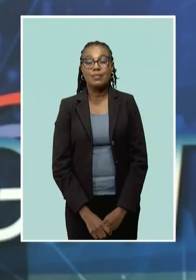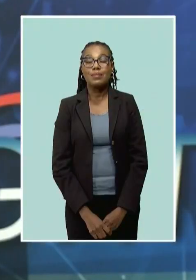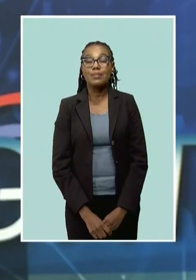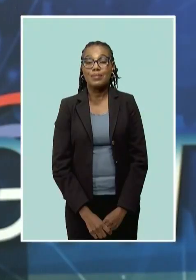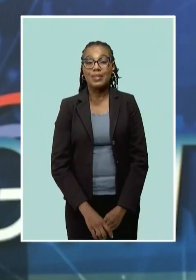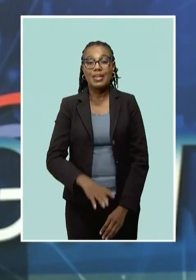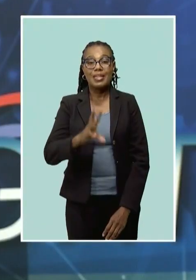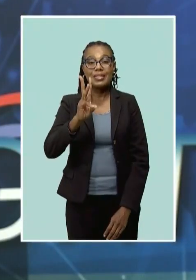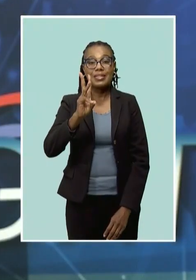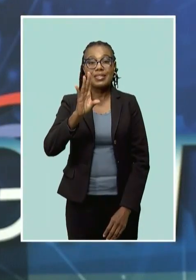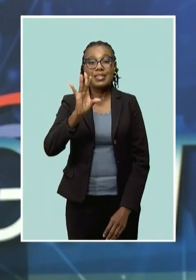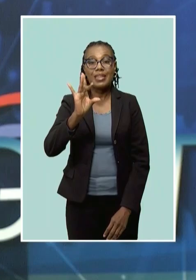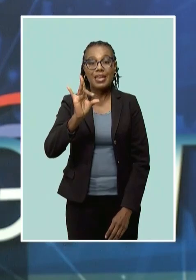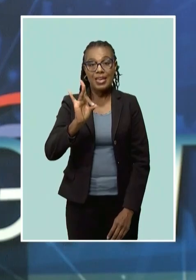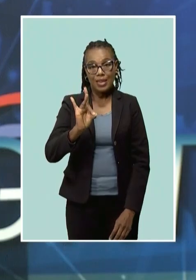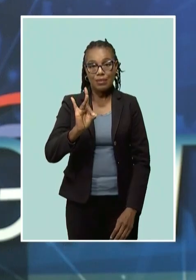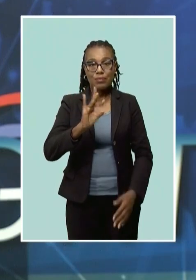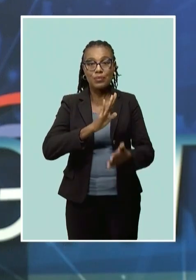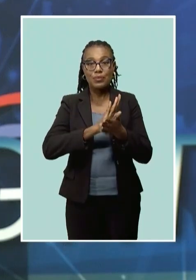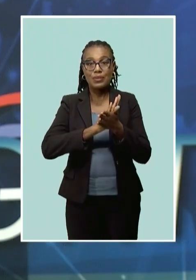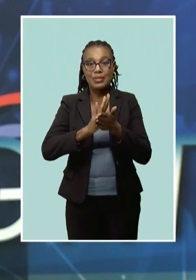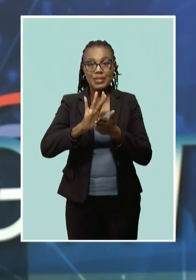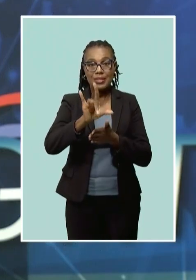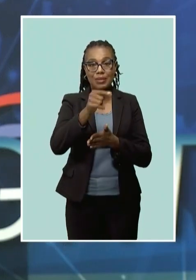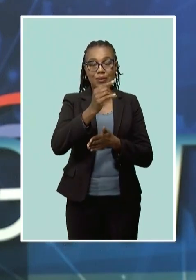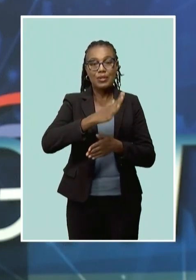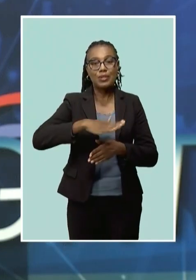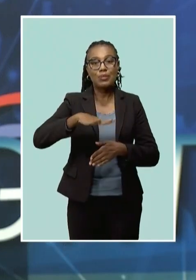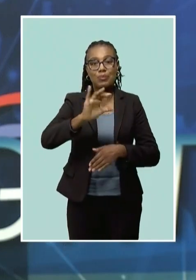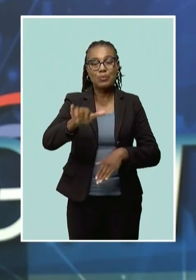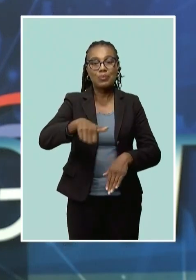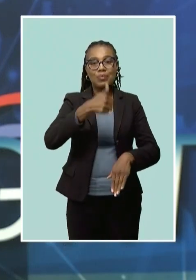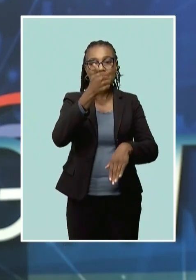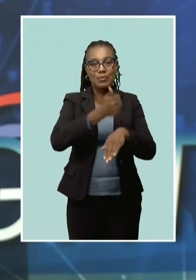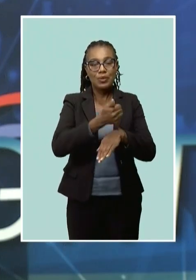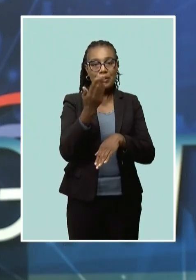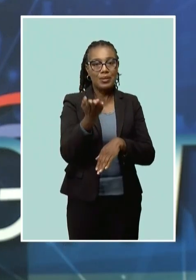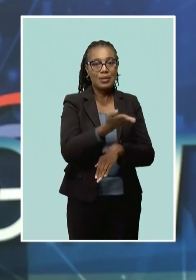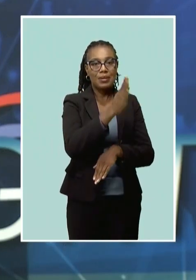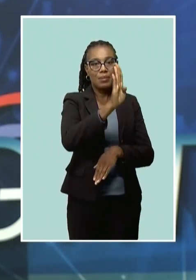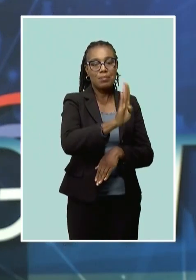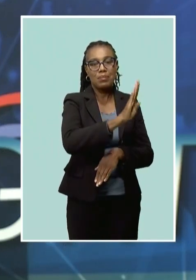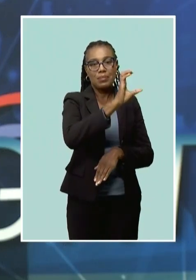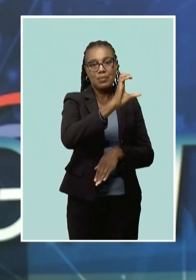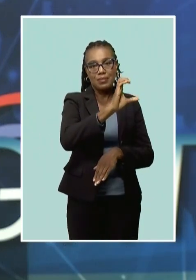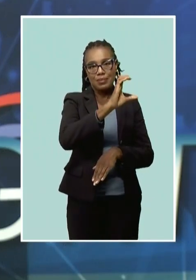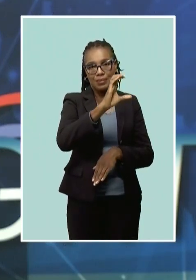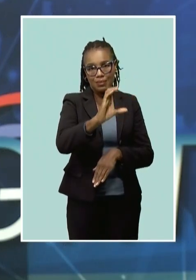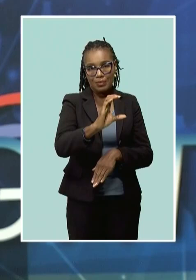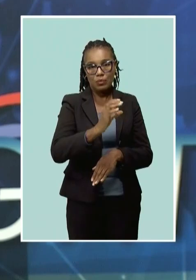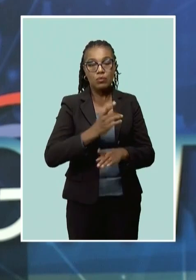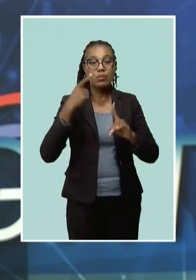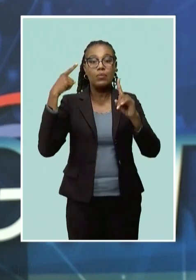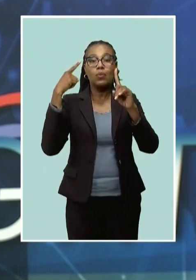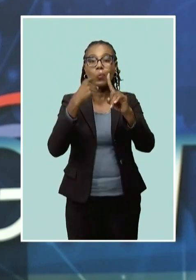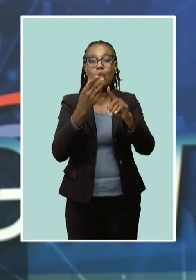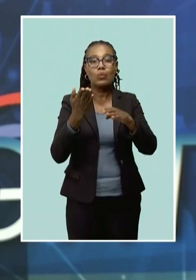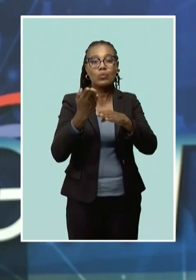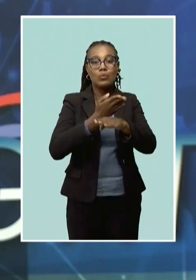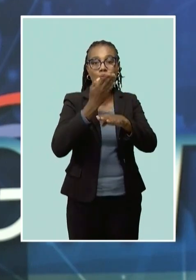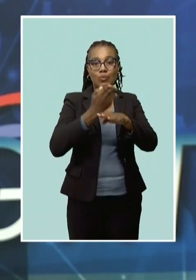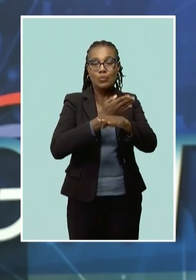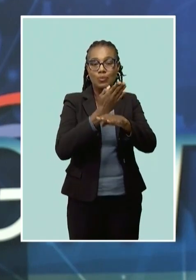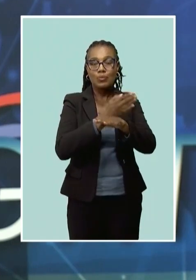The 68th clean and green space was launched this morning at the Barbados Community College. The aim is to further enhance the